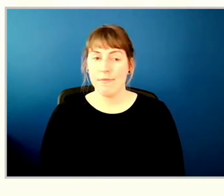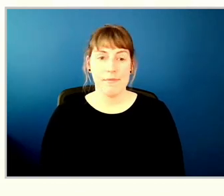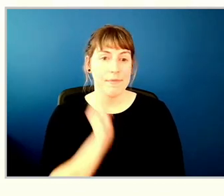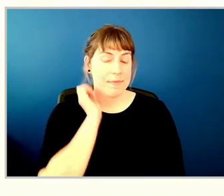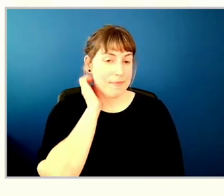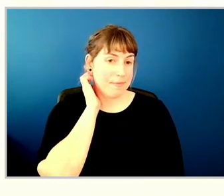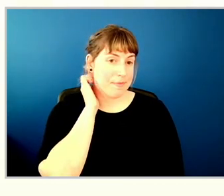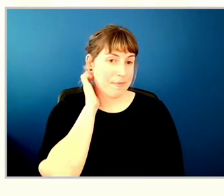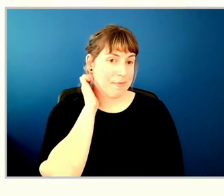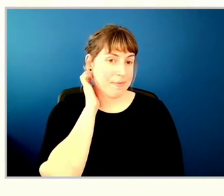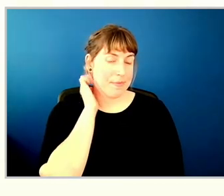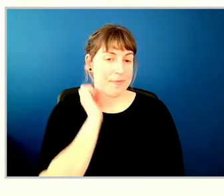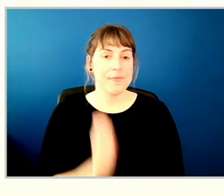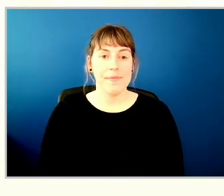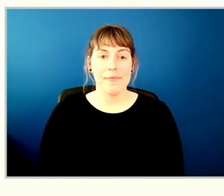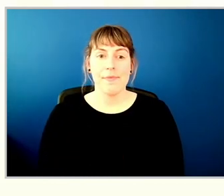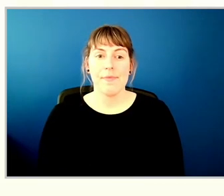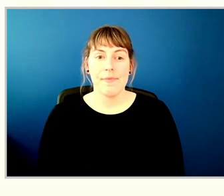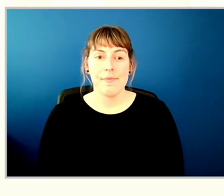energy of the climate